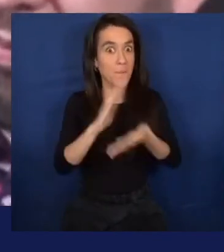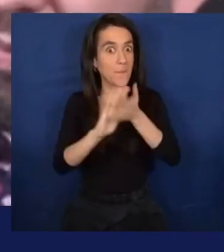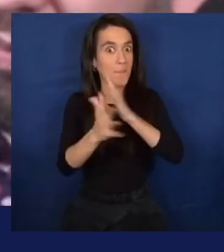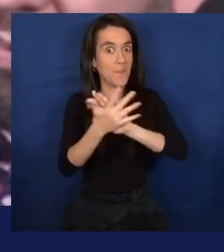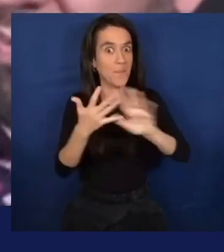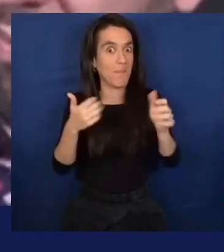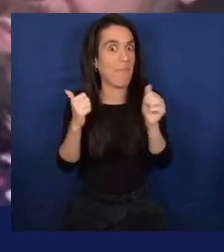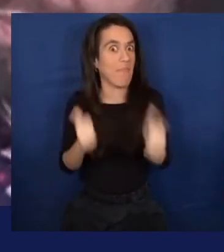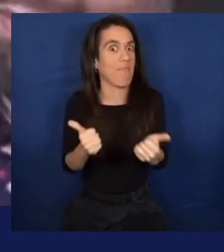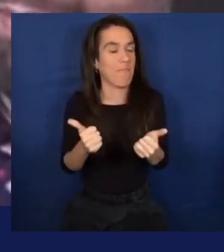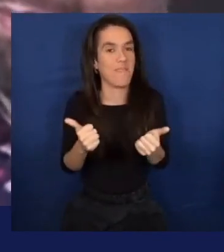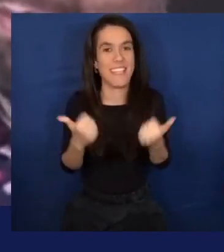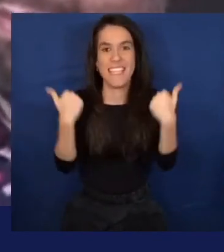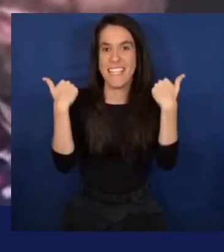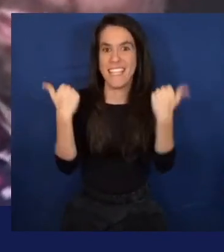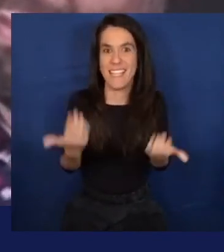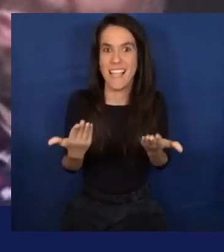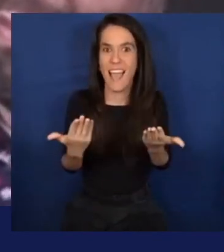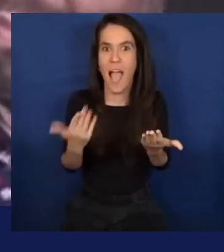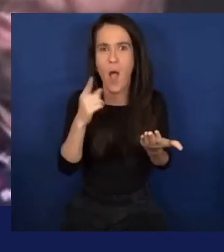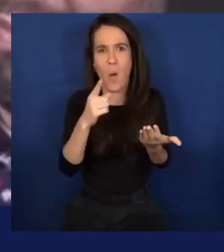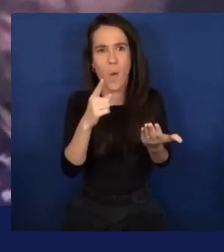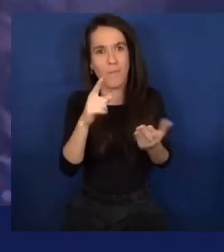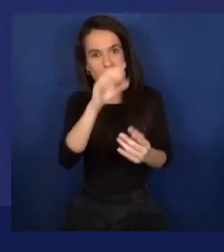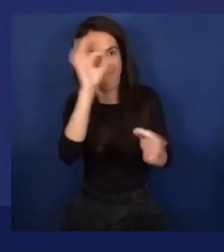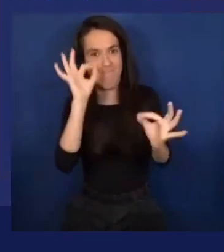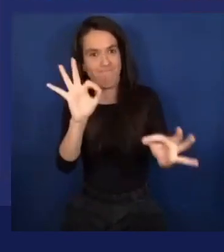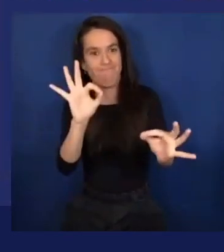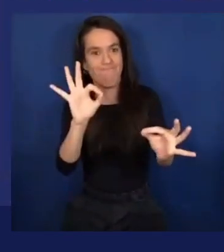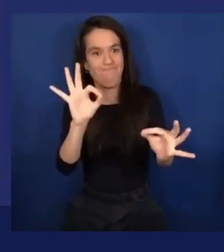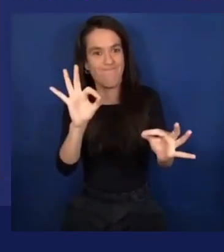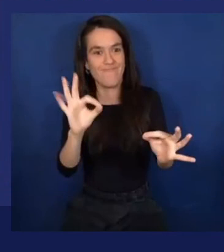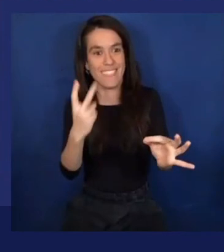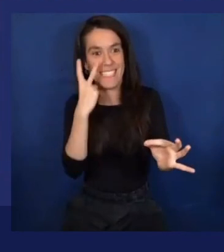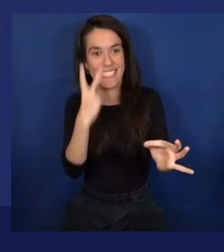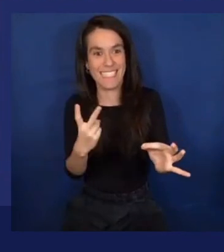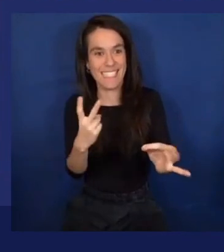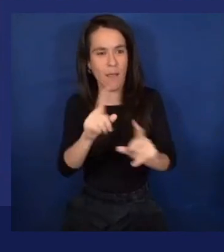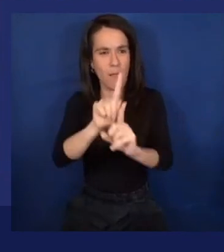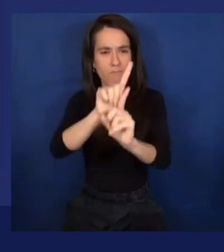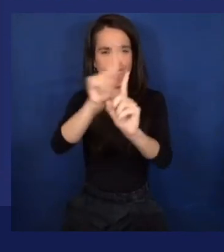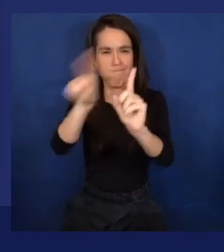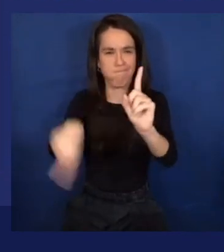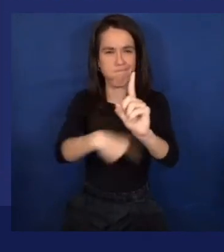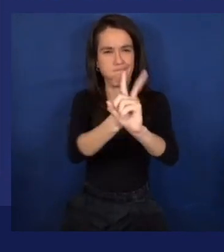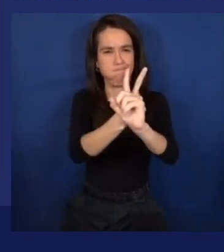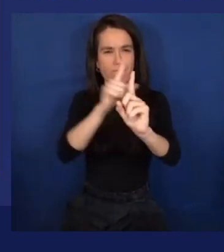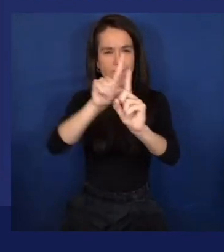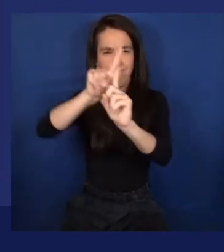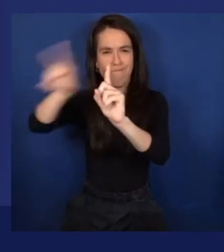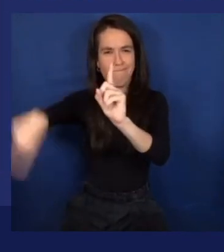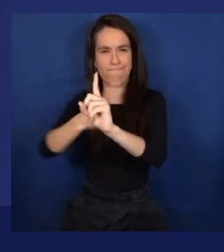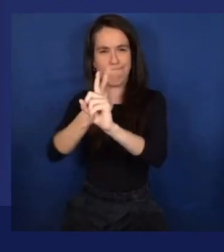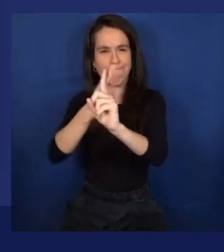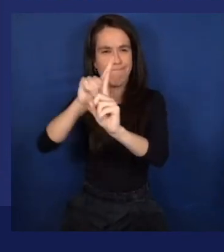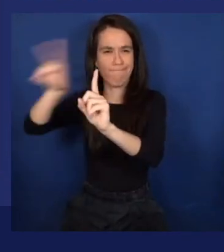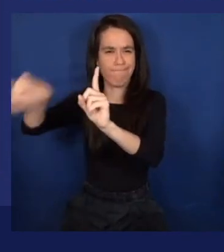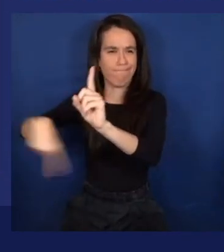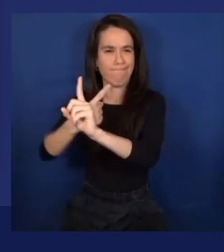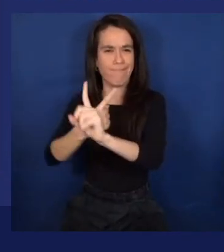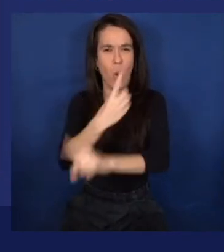news, yeah, and of course, this is sort of perfect, right? The model is very precise. So, it can tell you very well whether